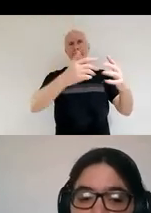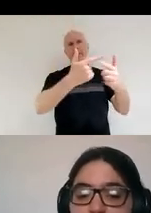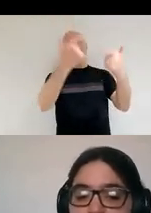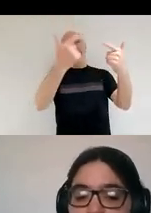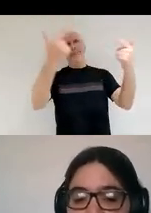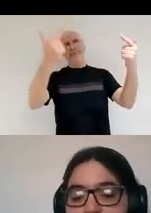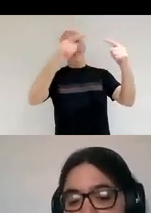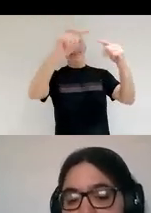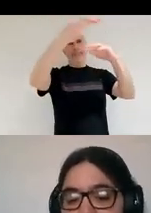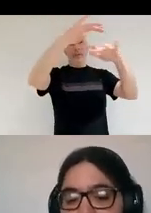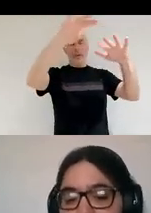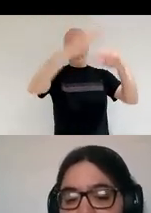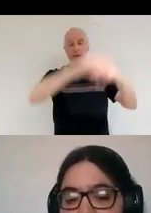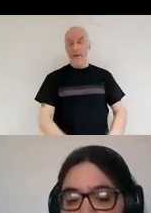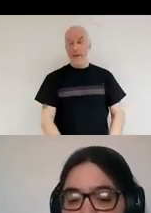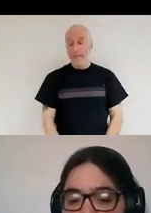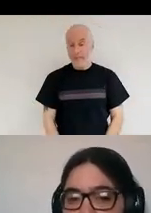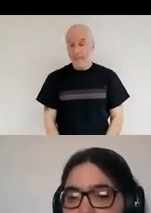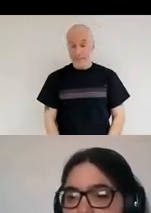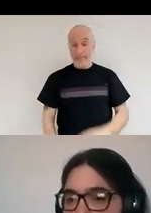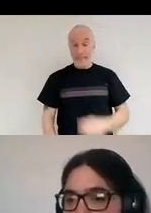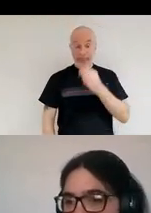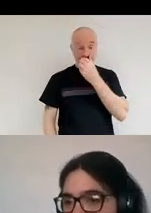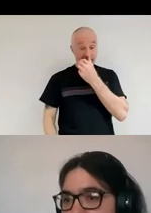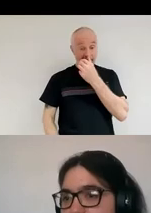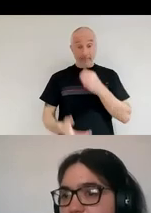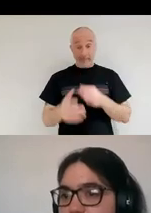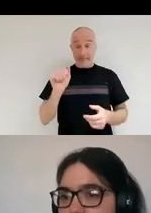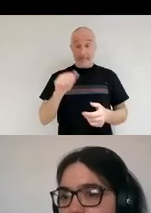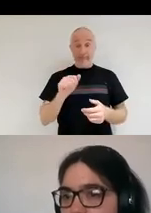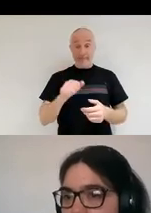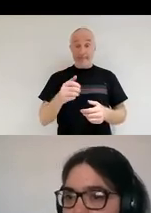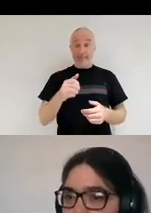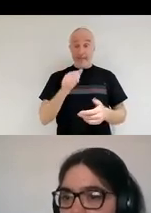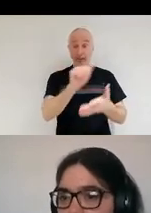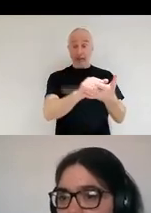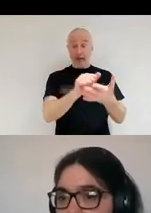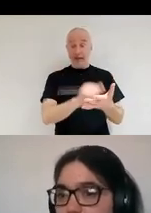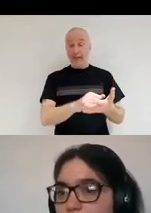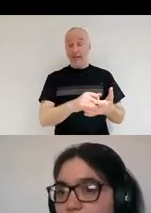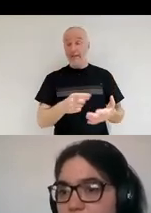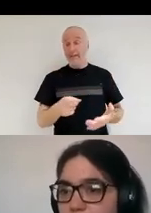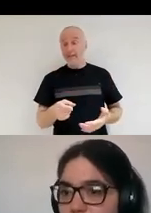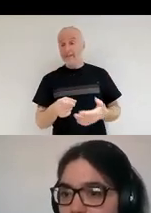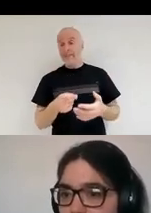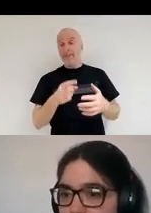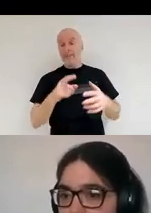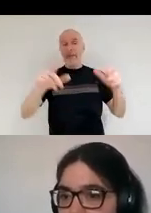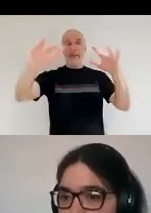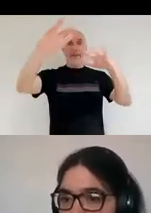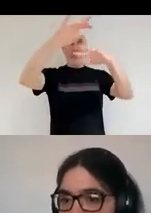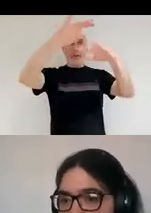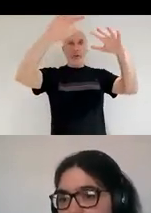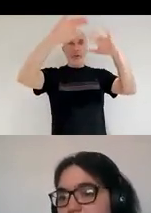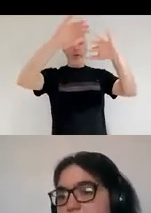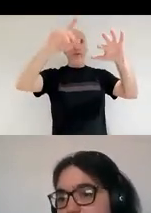Yes. So the answer is yes. So most of the dust is concentrated on what we call molecular clouds. So those are the